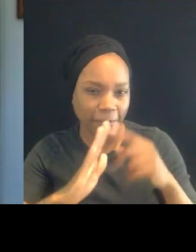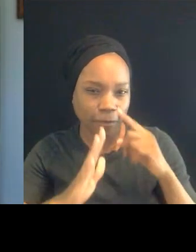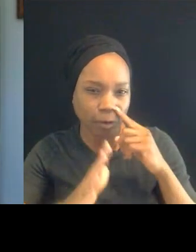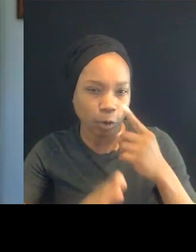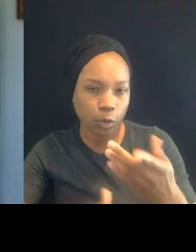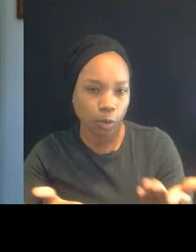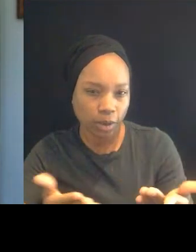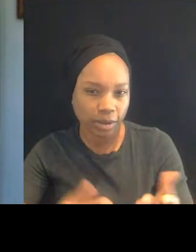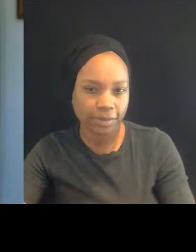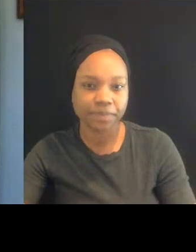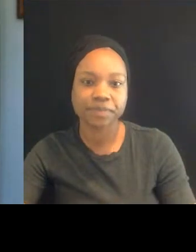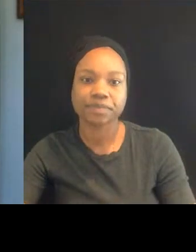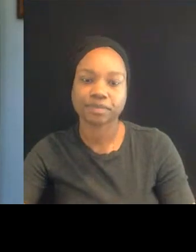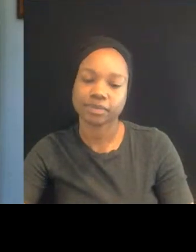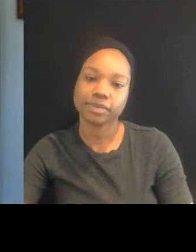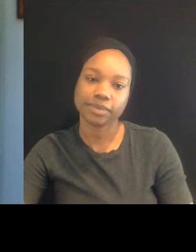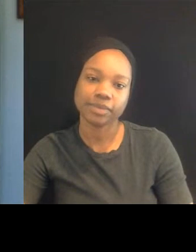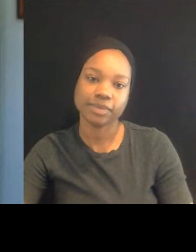is a mixture of